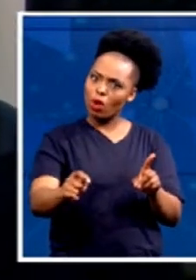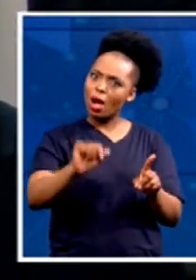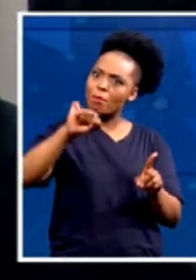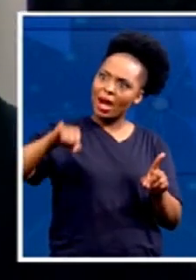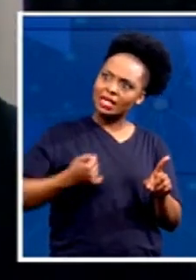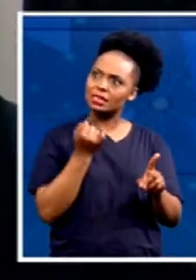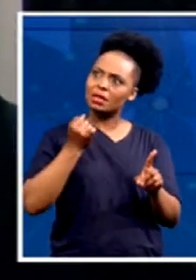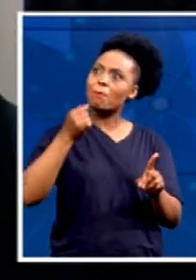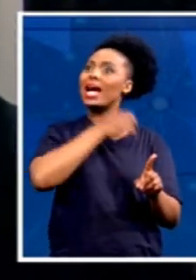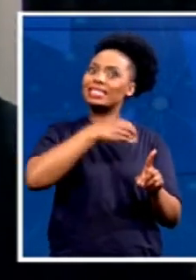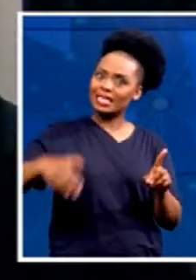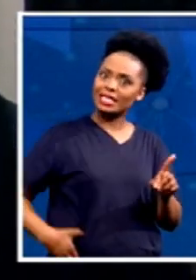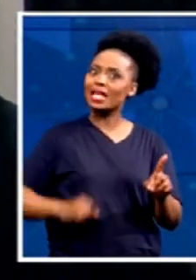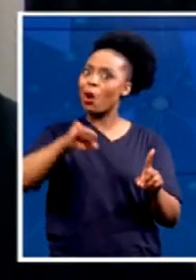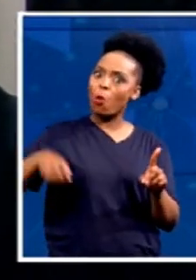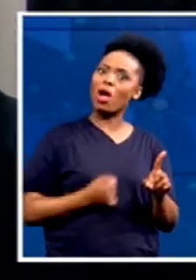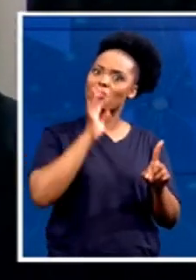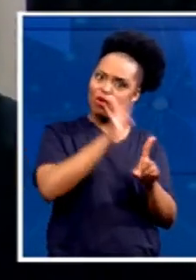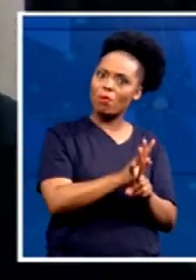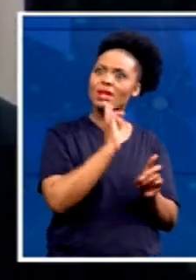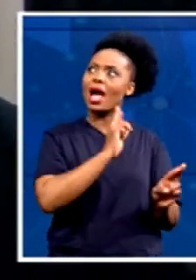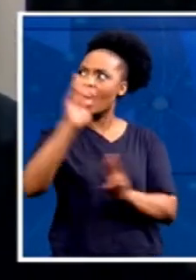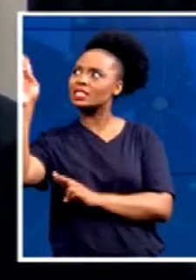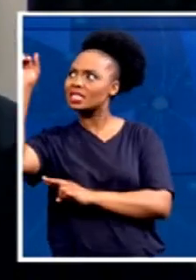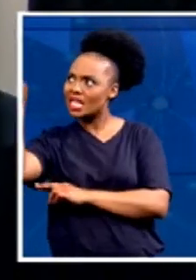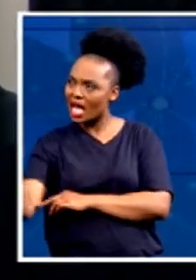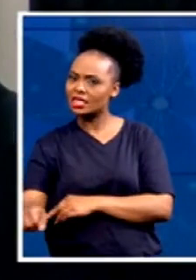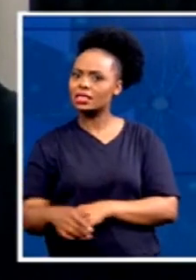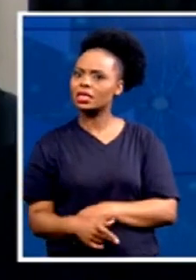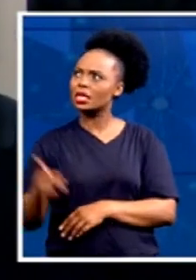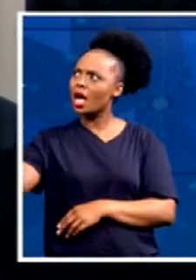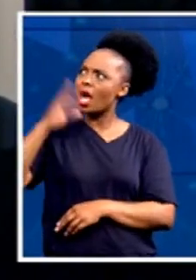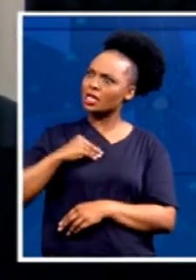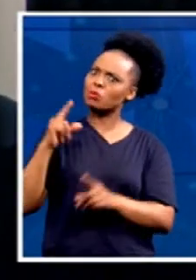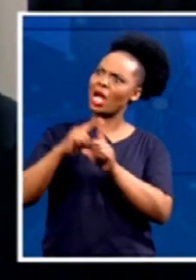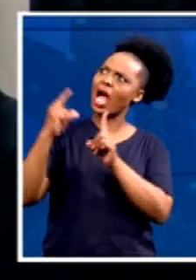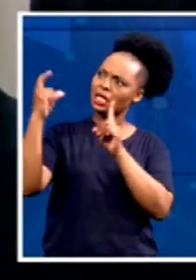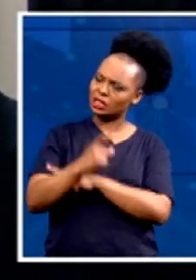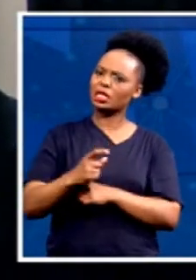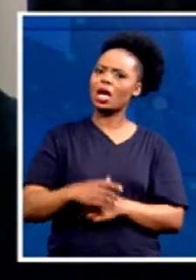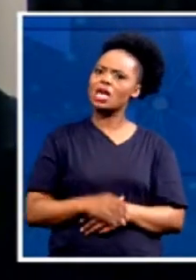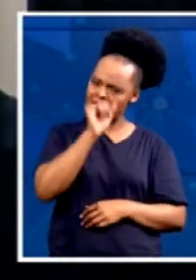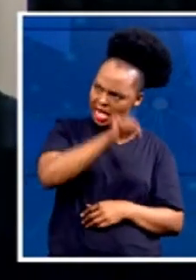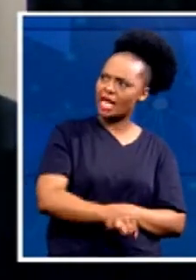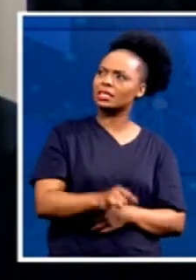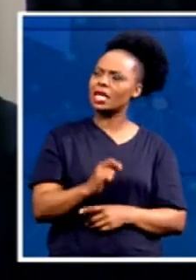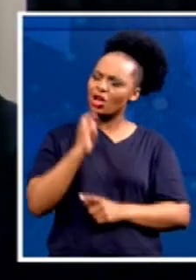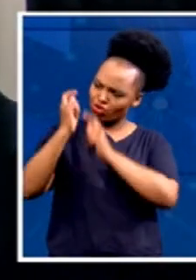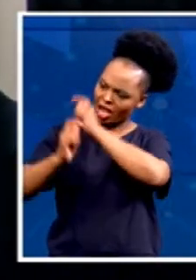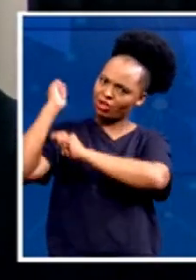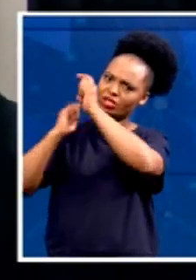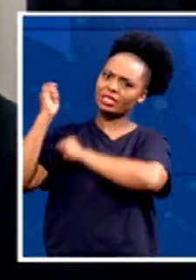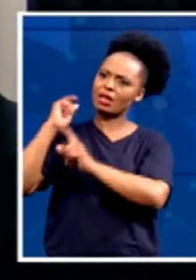it's his tradition. I respect his culture for that. So respect mine. And the moment we have that respect,